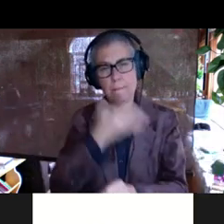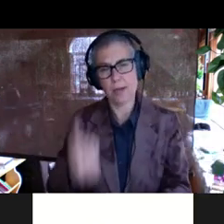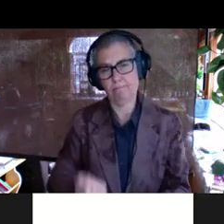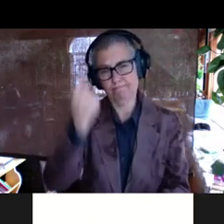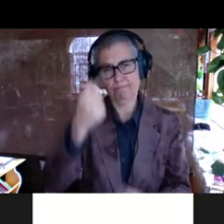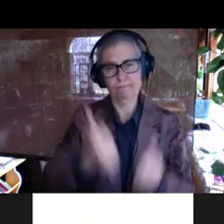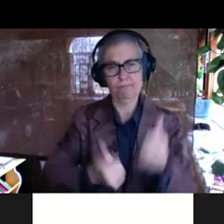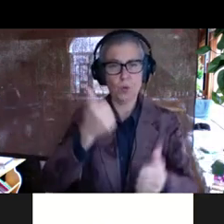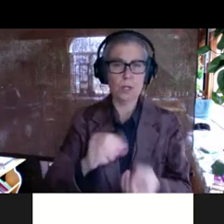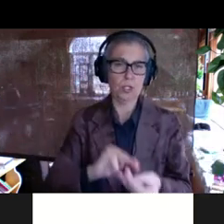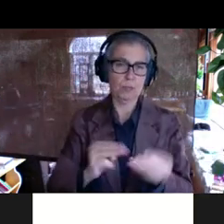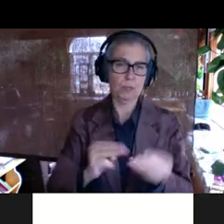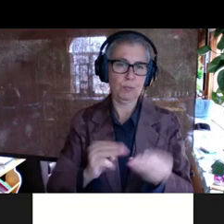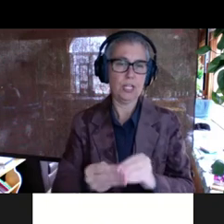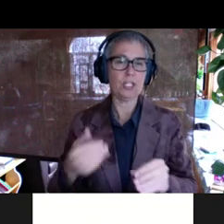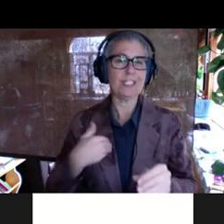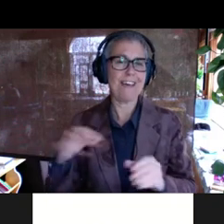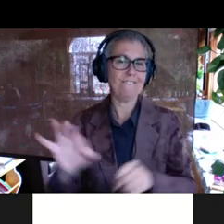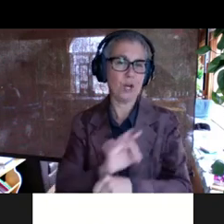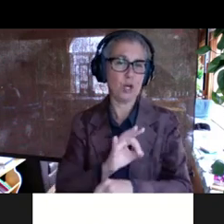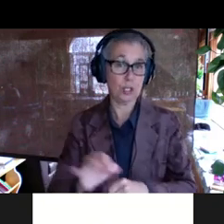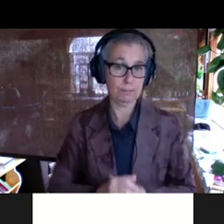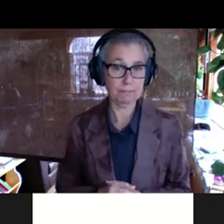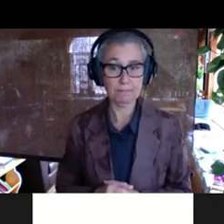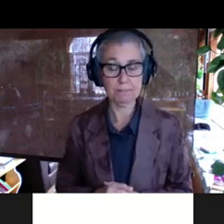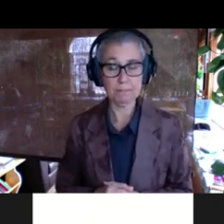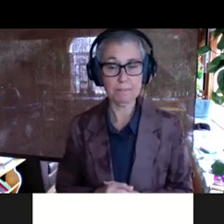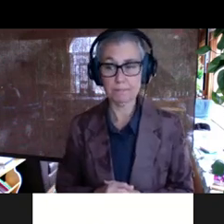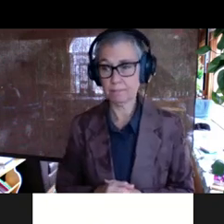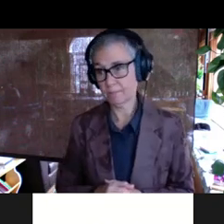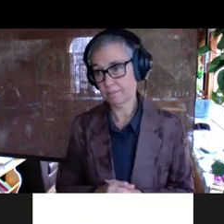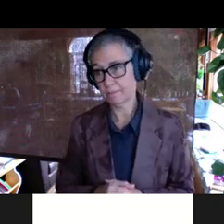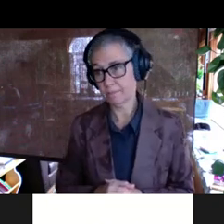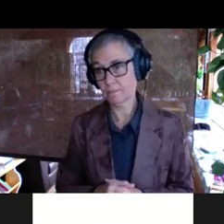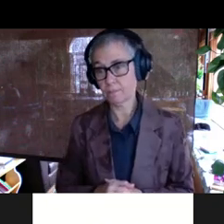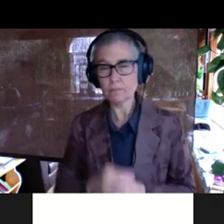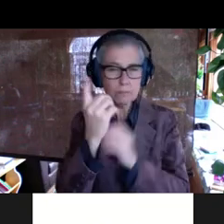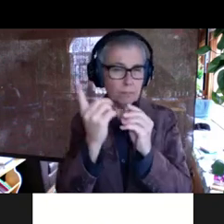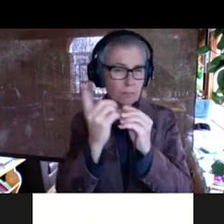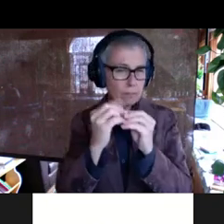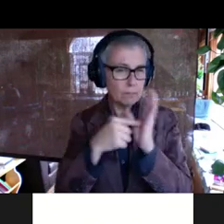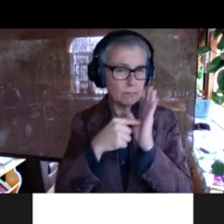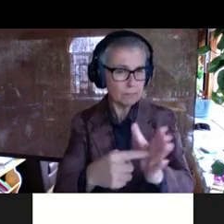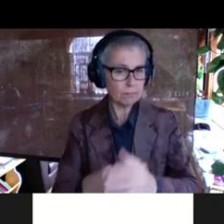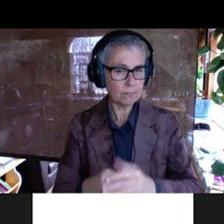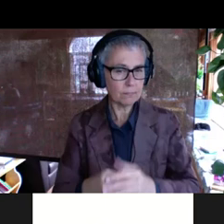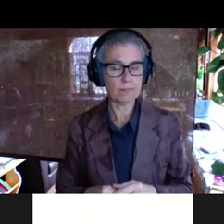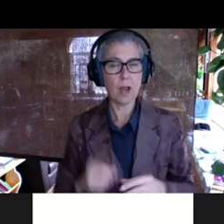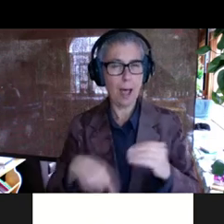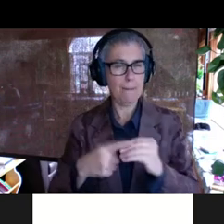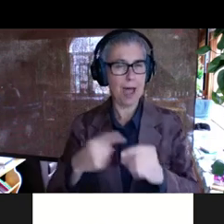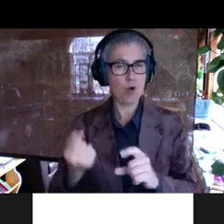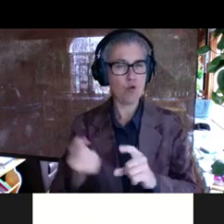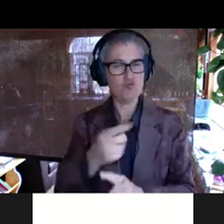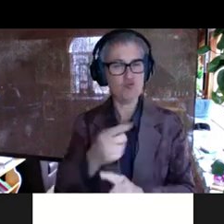which mutations are, are functional. Um, and I'll, I'll talk, uh, I'll give one more example of sort of addressing randomness, um,